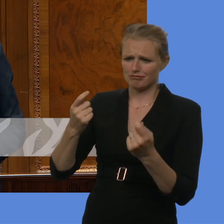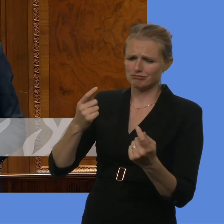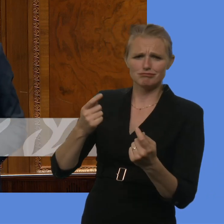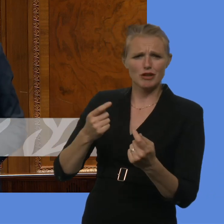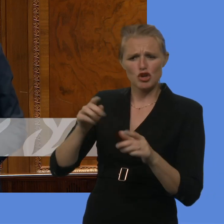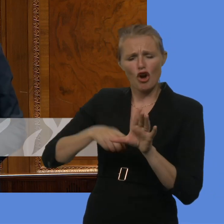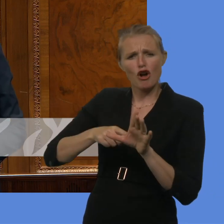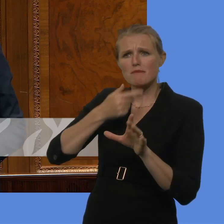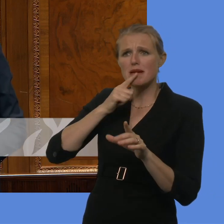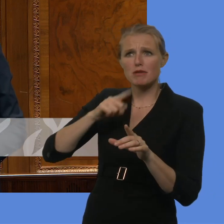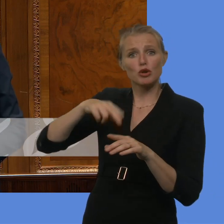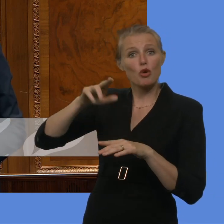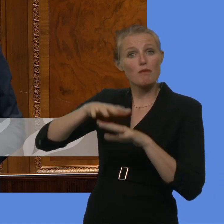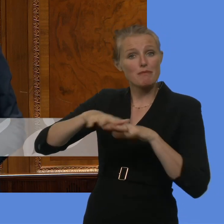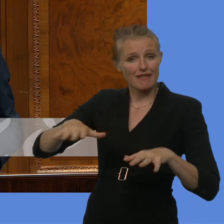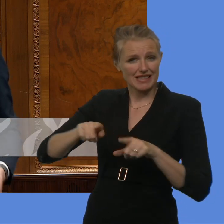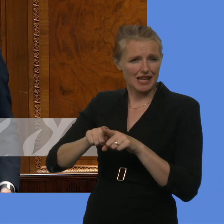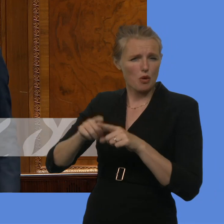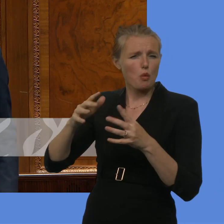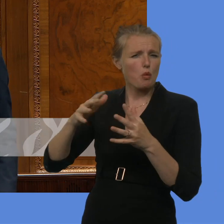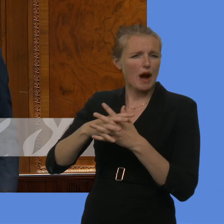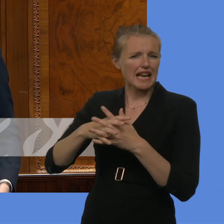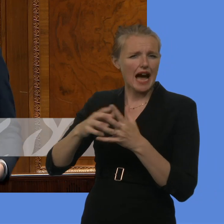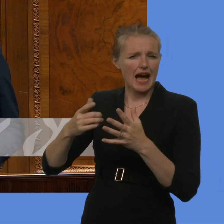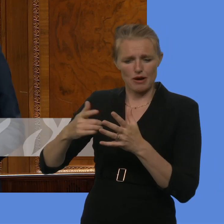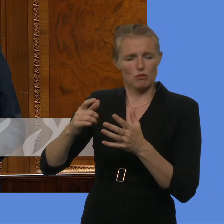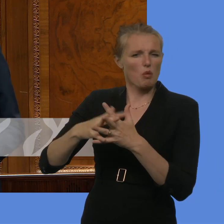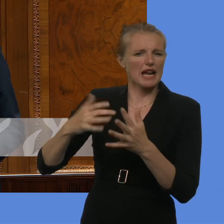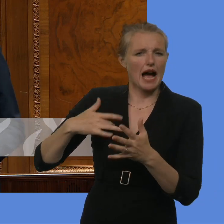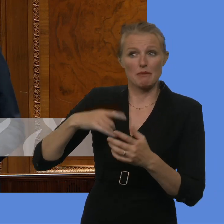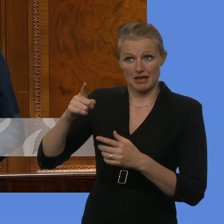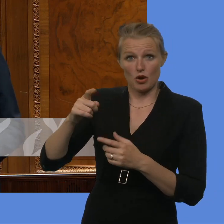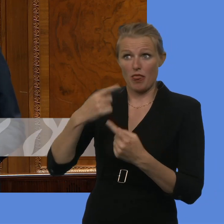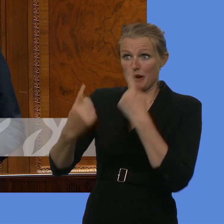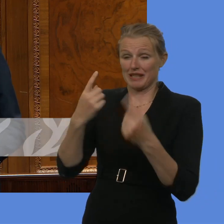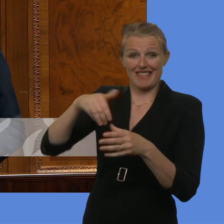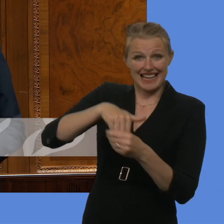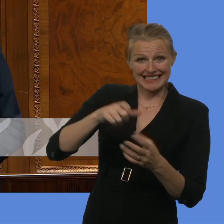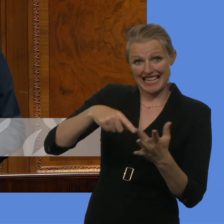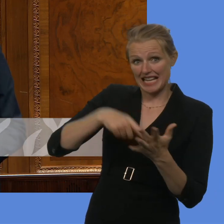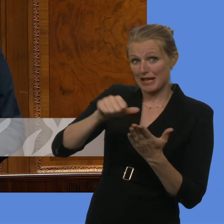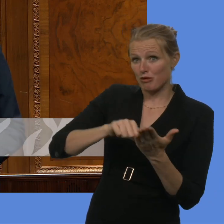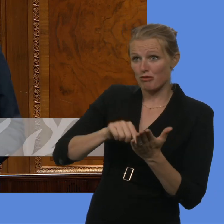North Belfast and Eaton Abbey who took part in the CIT programme. Will the Deputy First Minister join with me in congratulating Northern Ireland